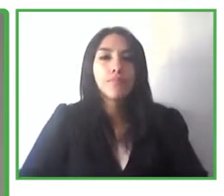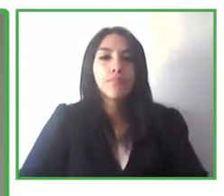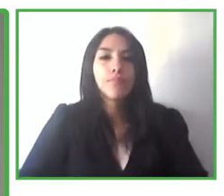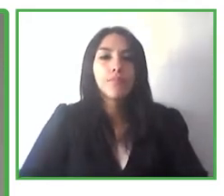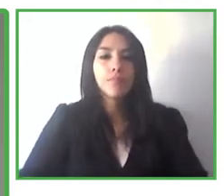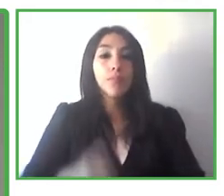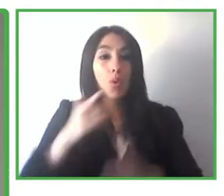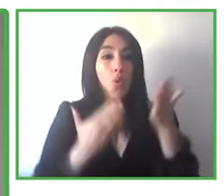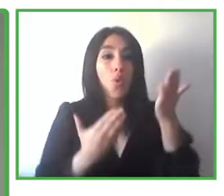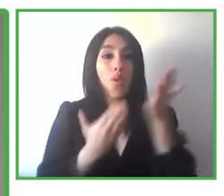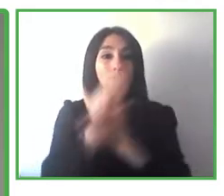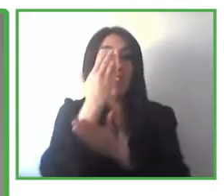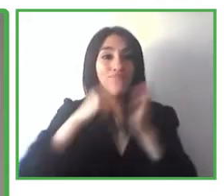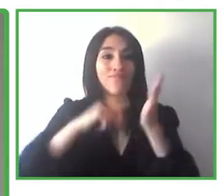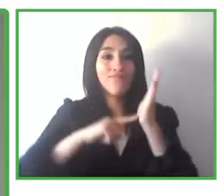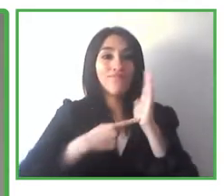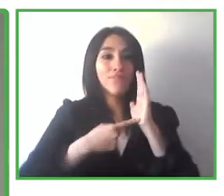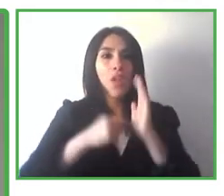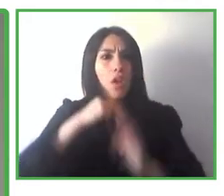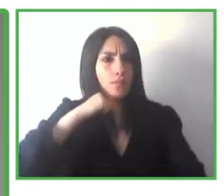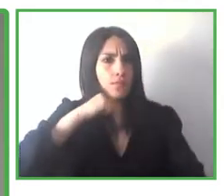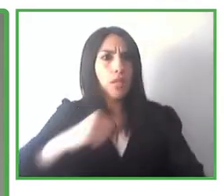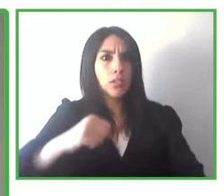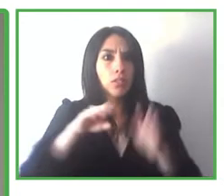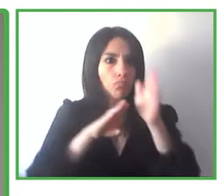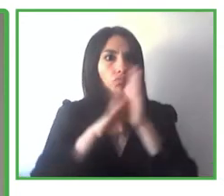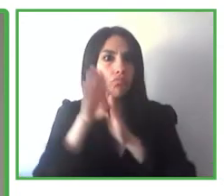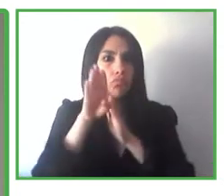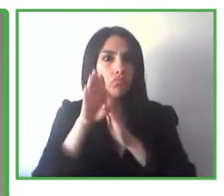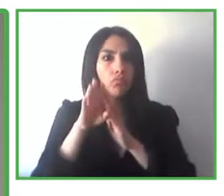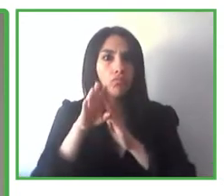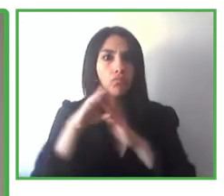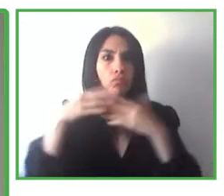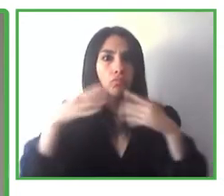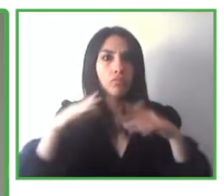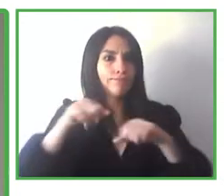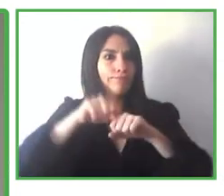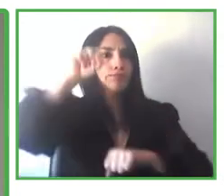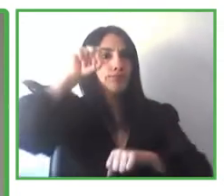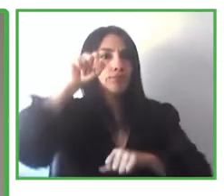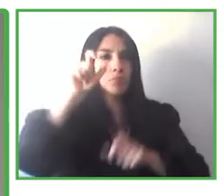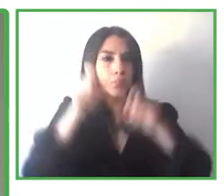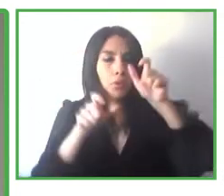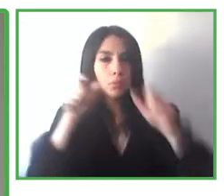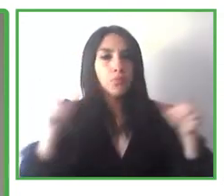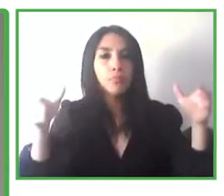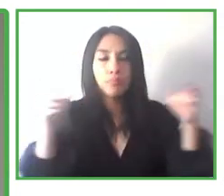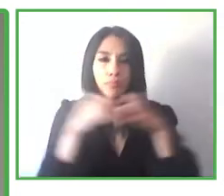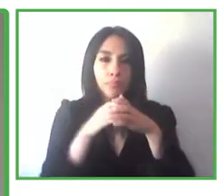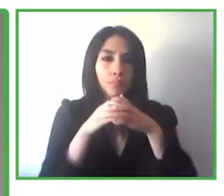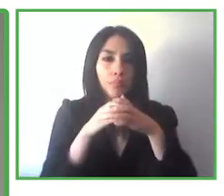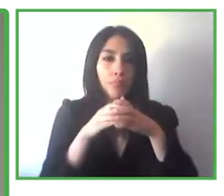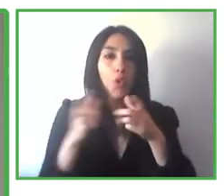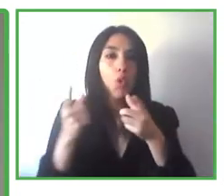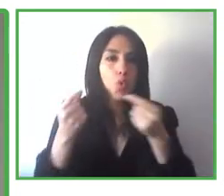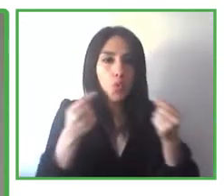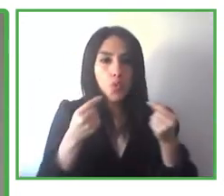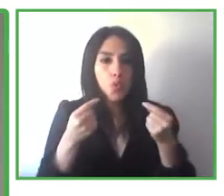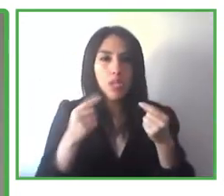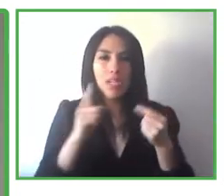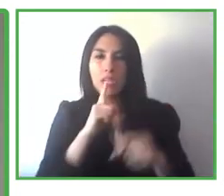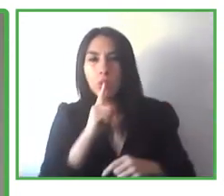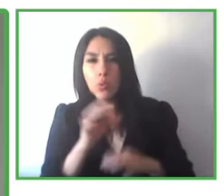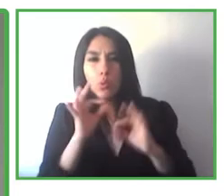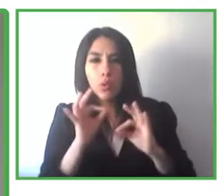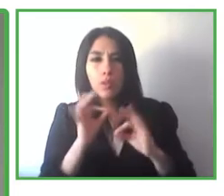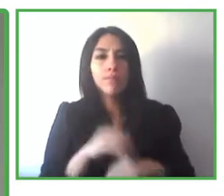relatively new, of a very fast development with the potential of having a positive impact over people and societies within